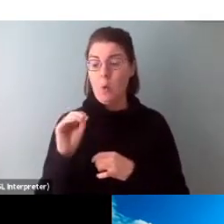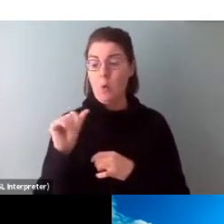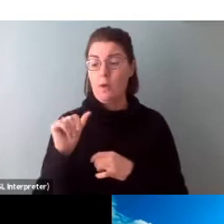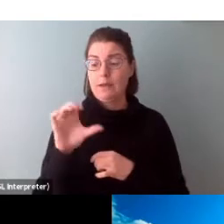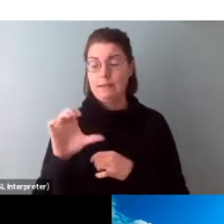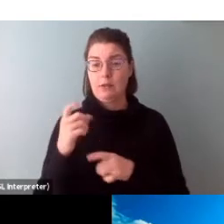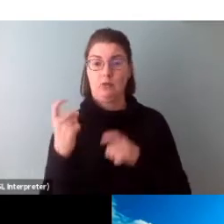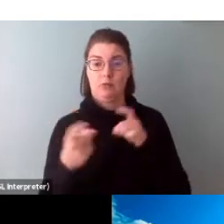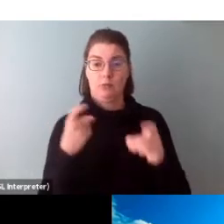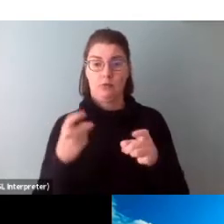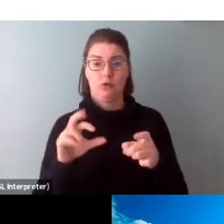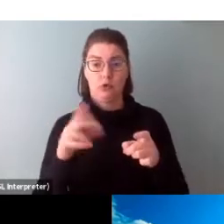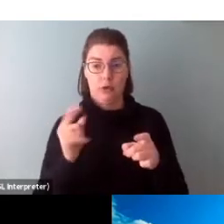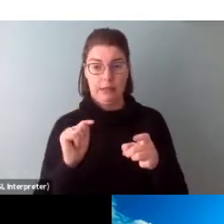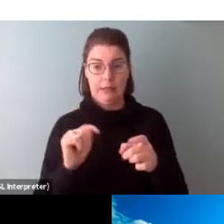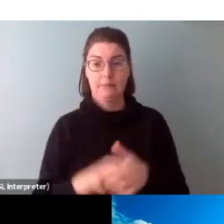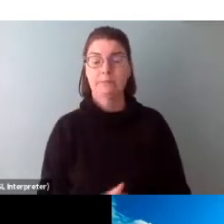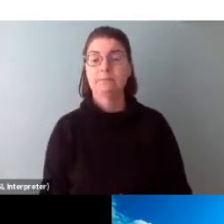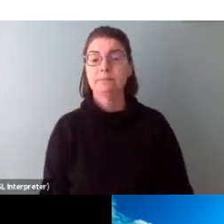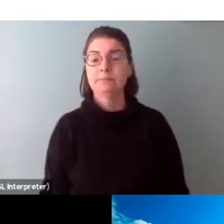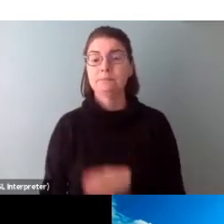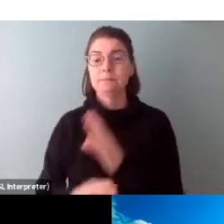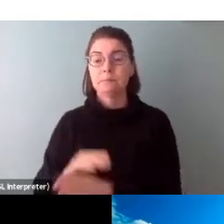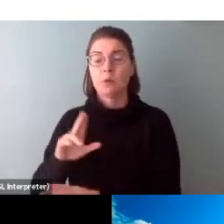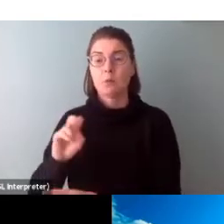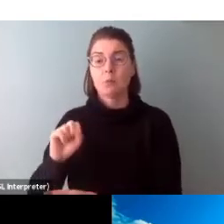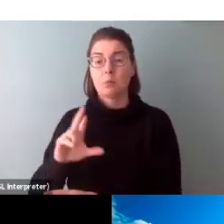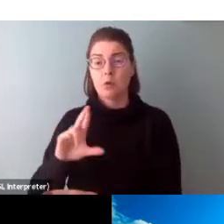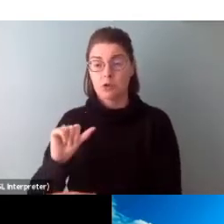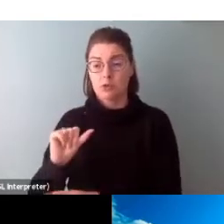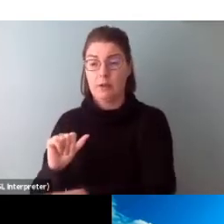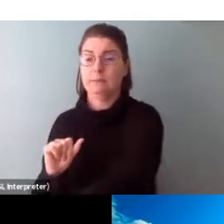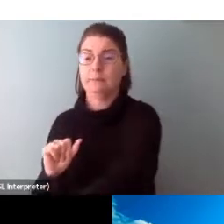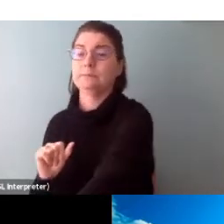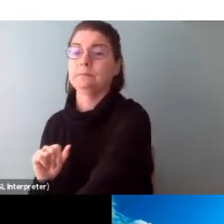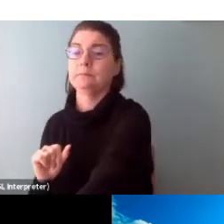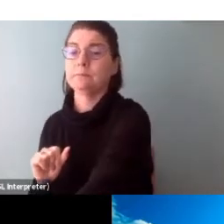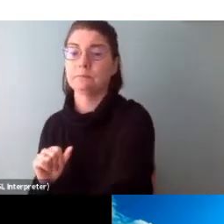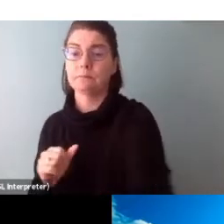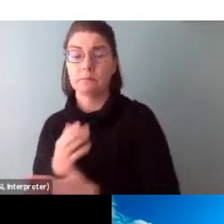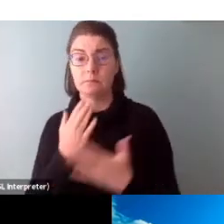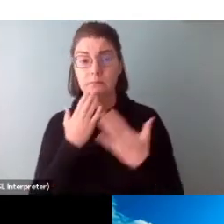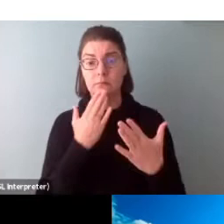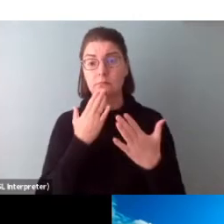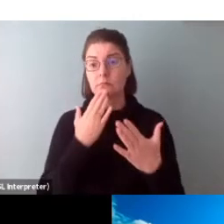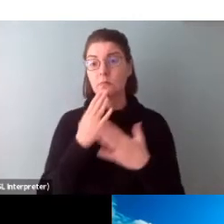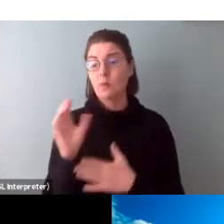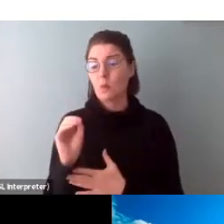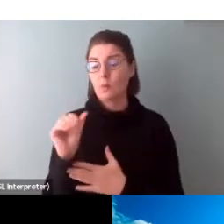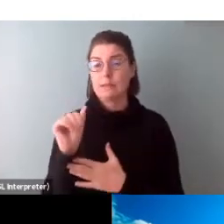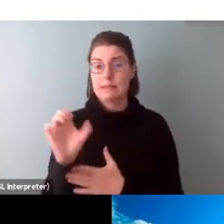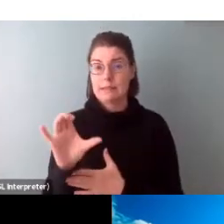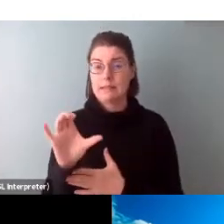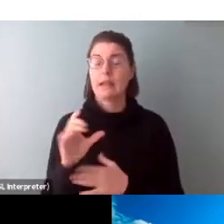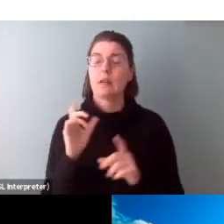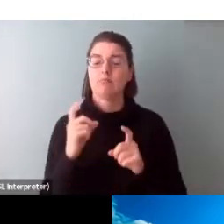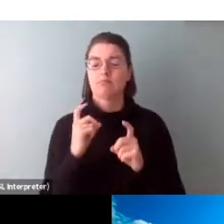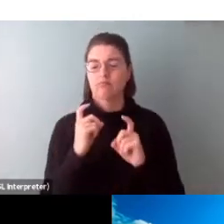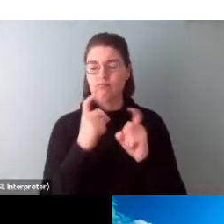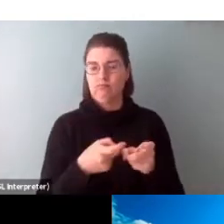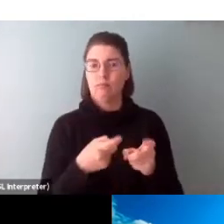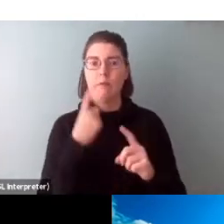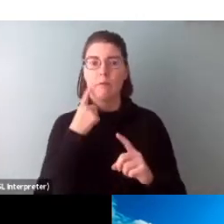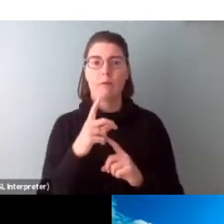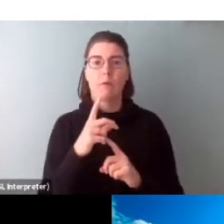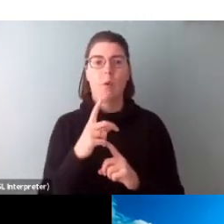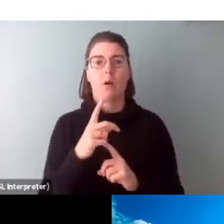Thank you, Faye. So the Ontario Arts Council provides grants to Ontario-based individual artists